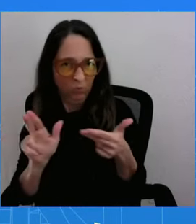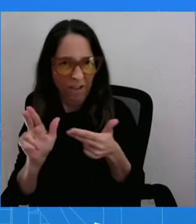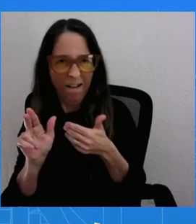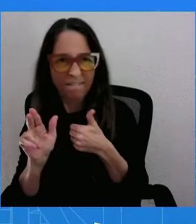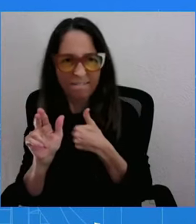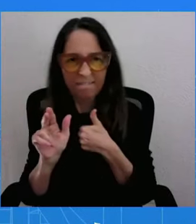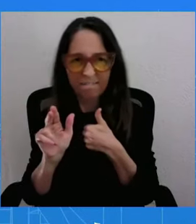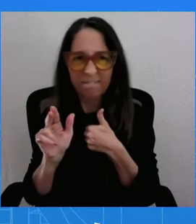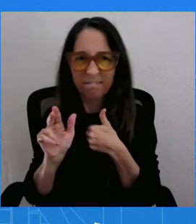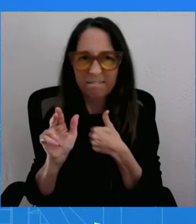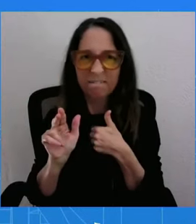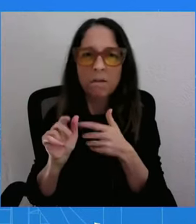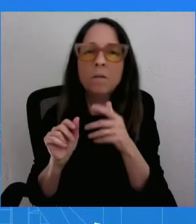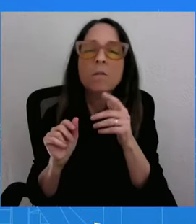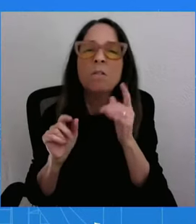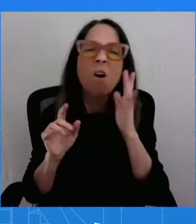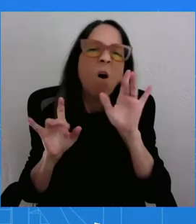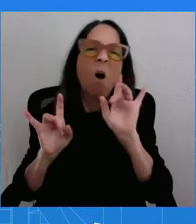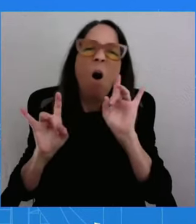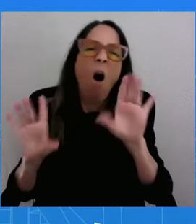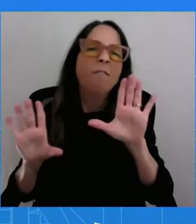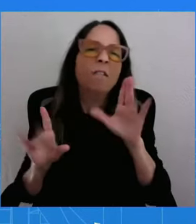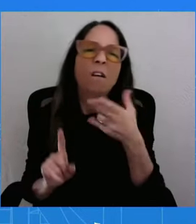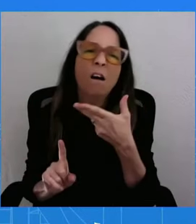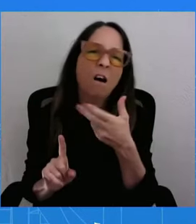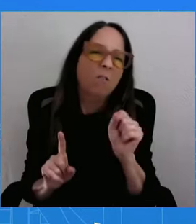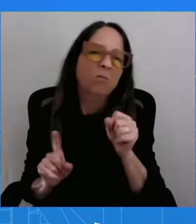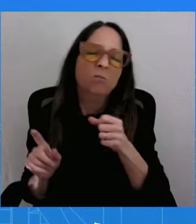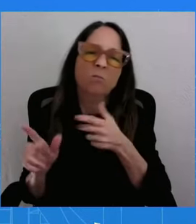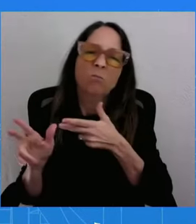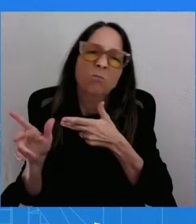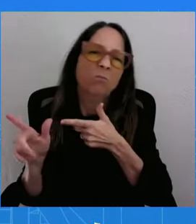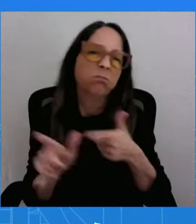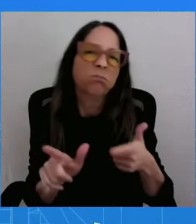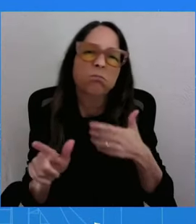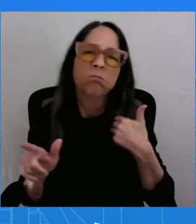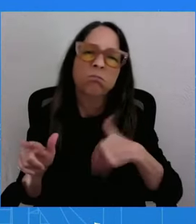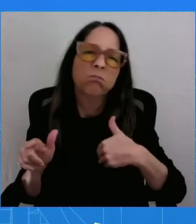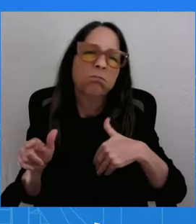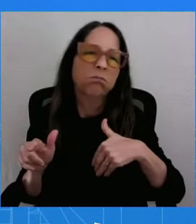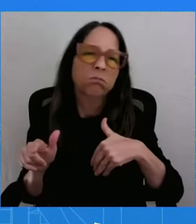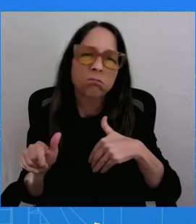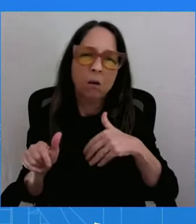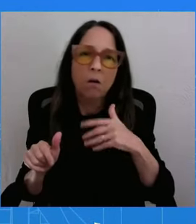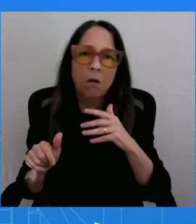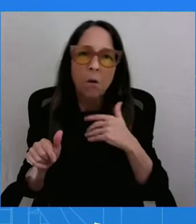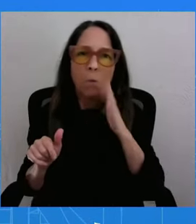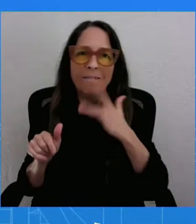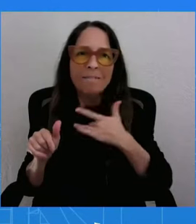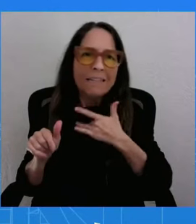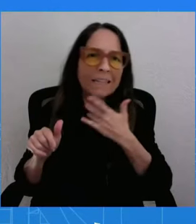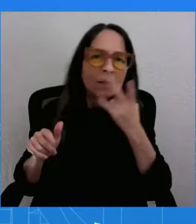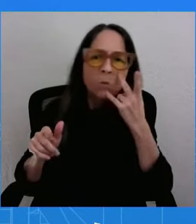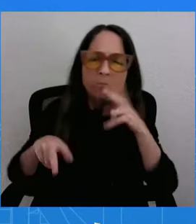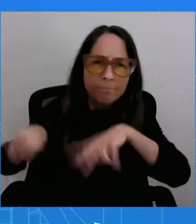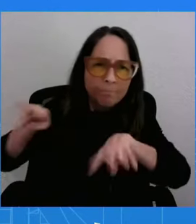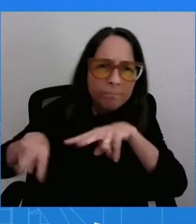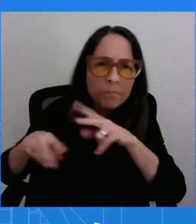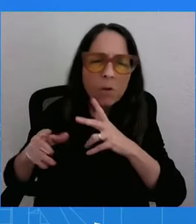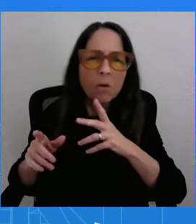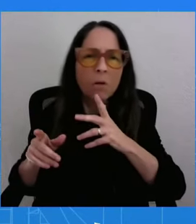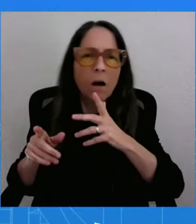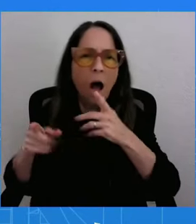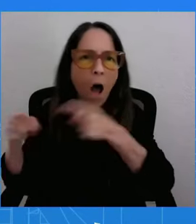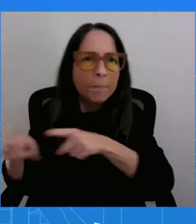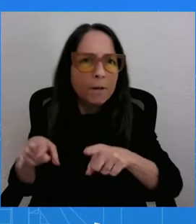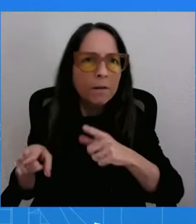We will continue to work with local officials, and we stand ready to work with law enforcement on the ground. It